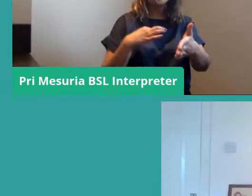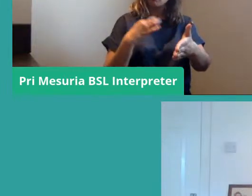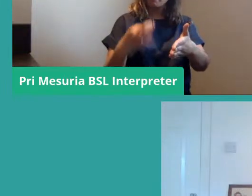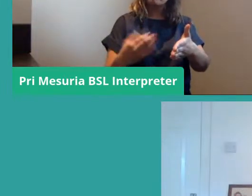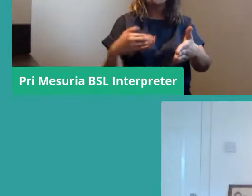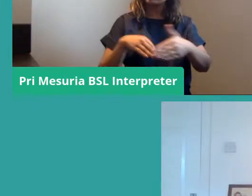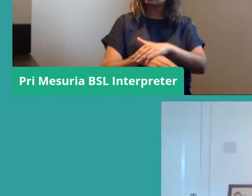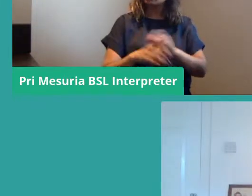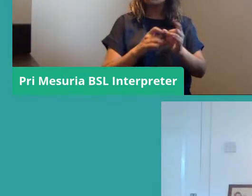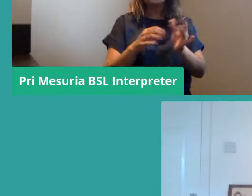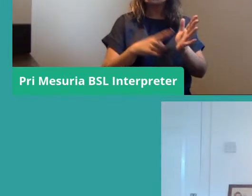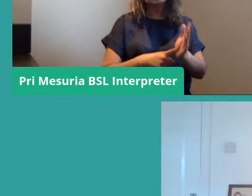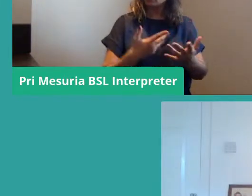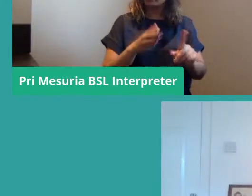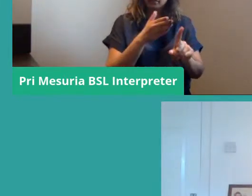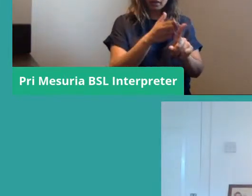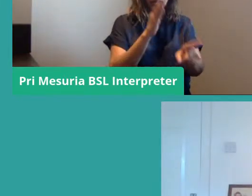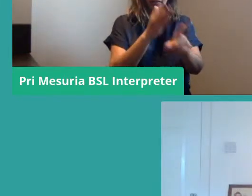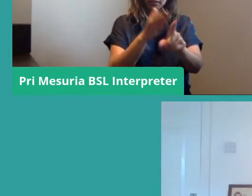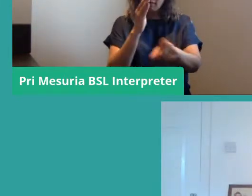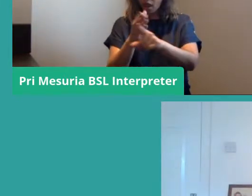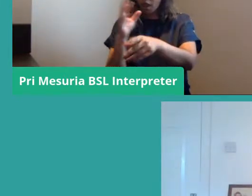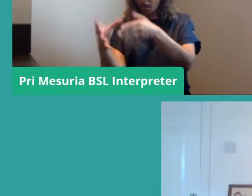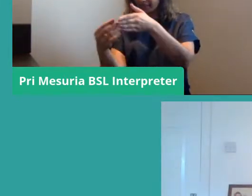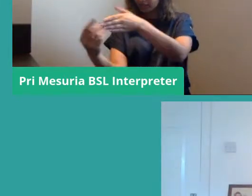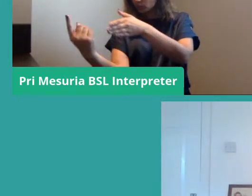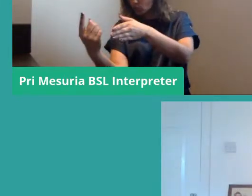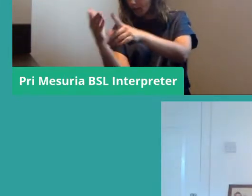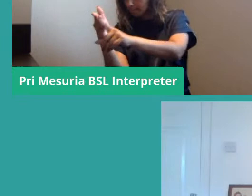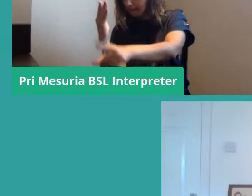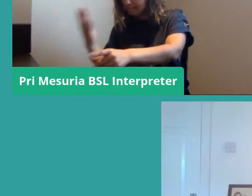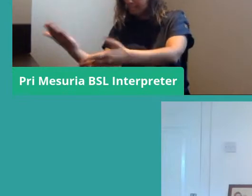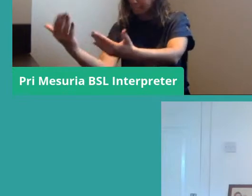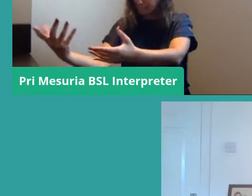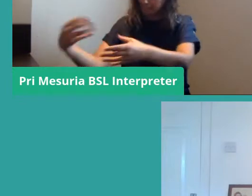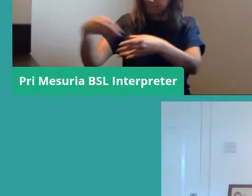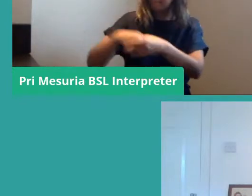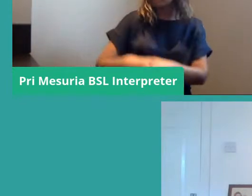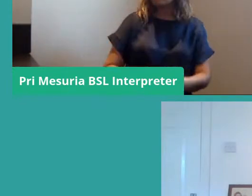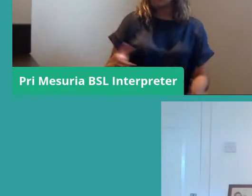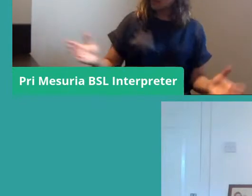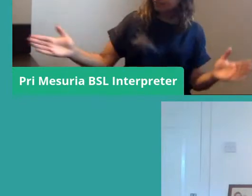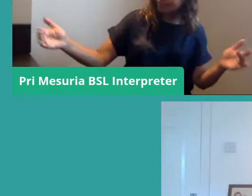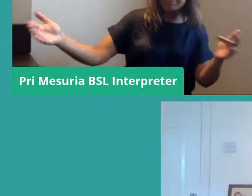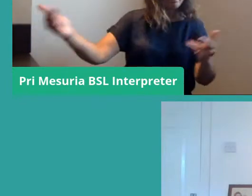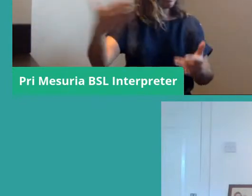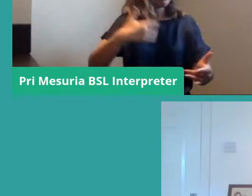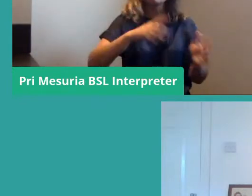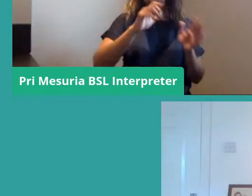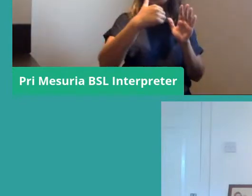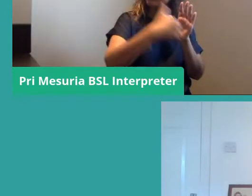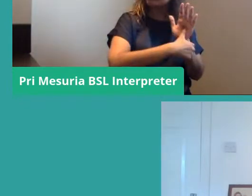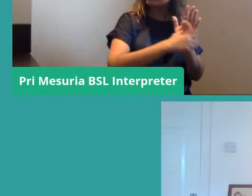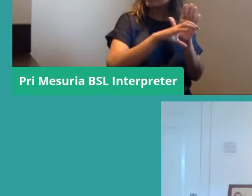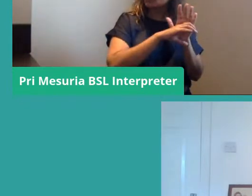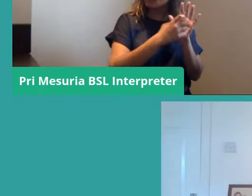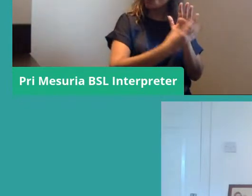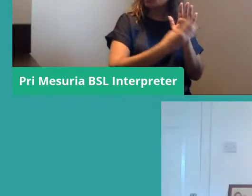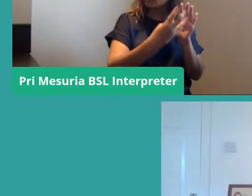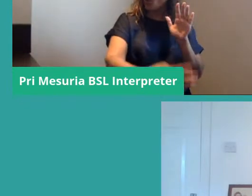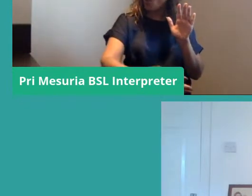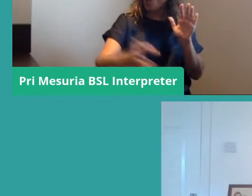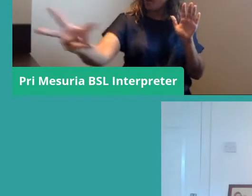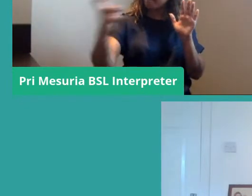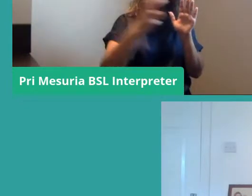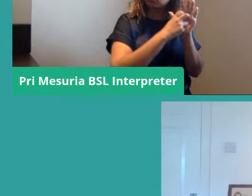Bristol have identified and was then able to get everyone everyone to sign up to the section 44 walkout